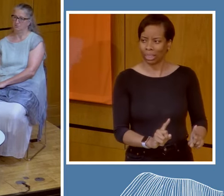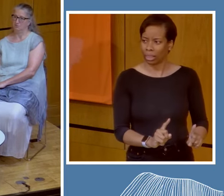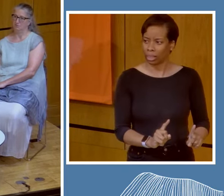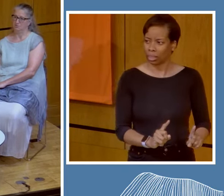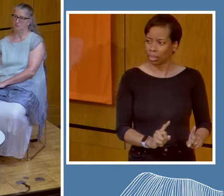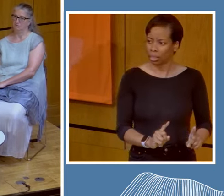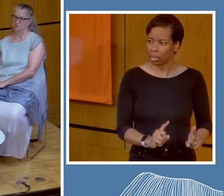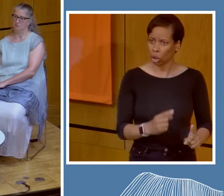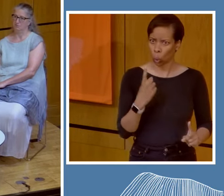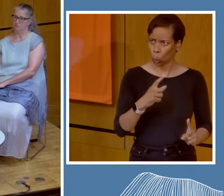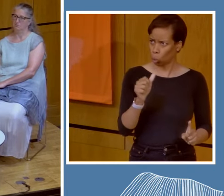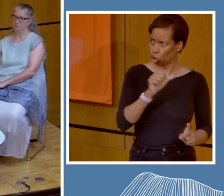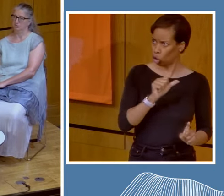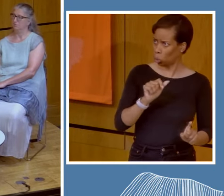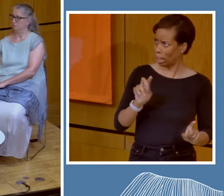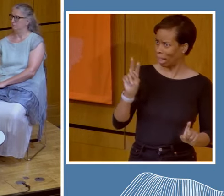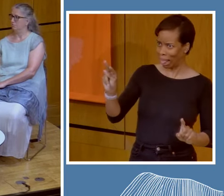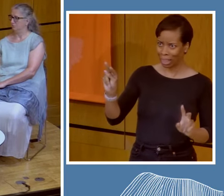whose ideas should we listen to?